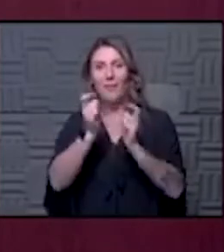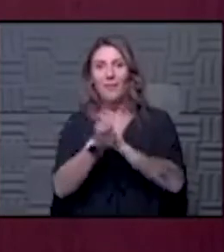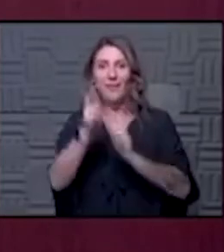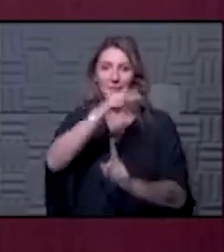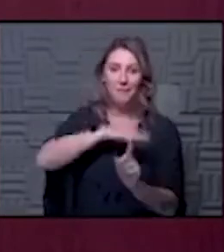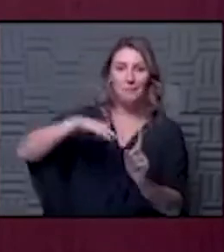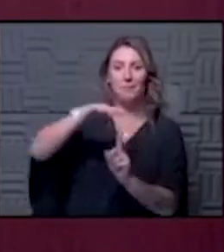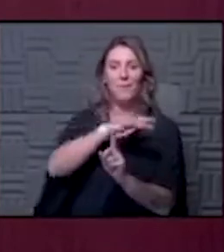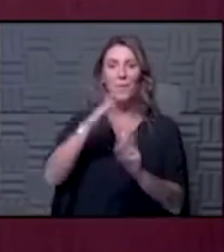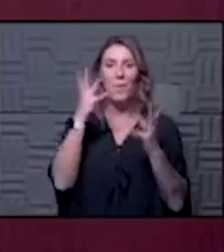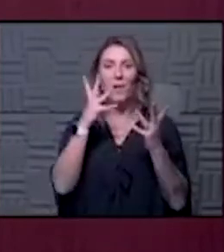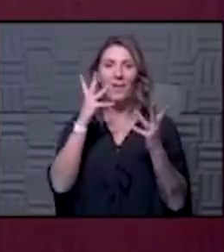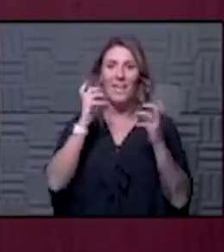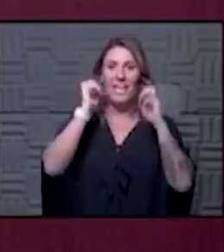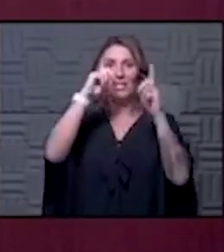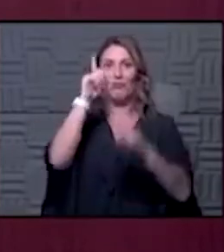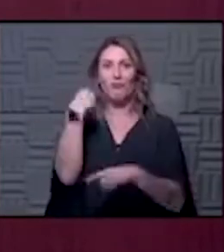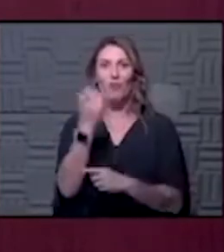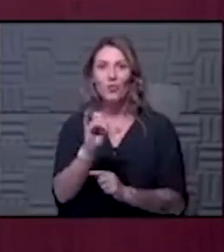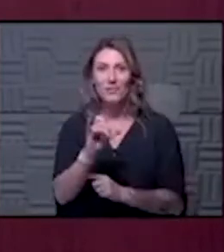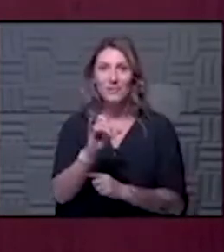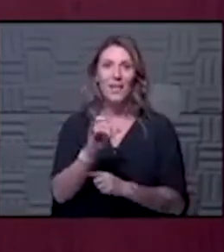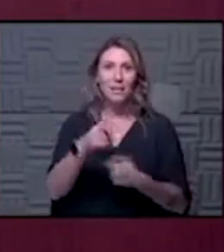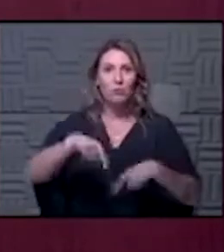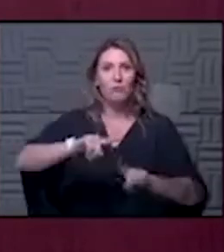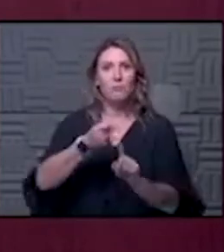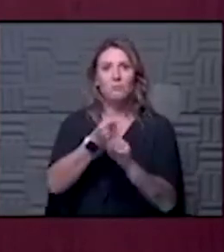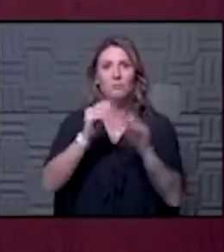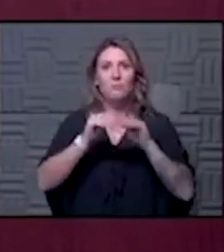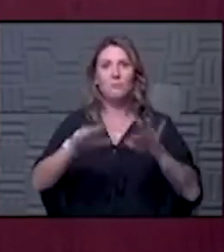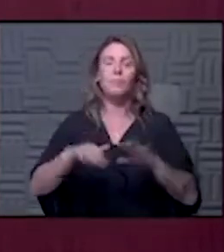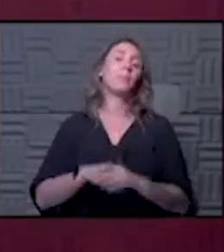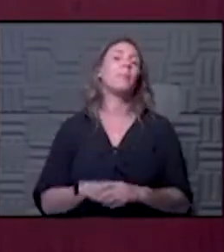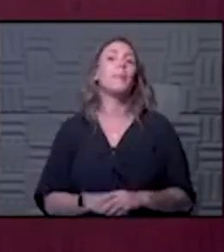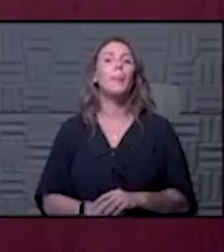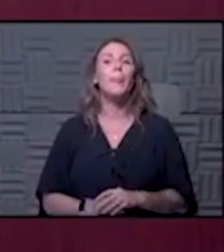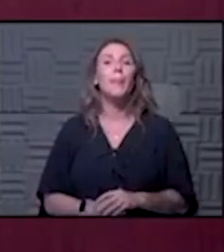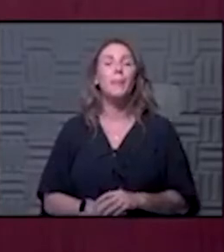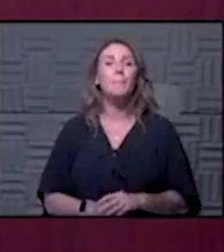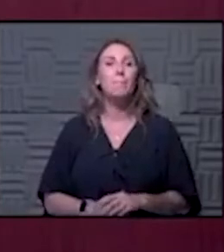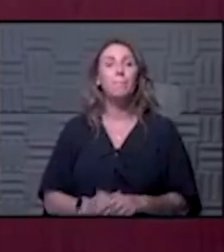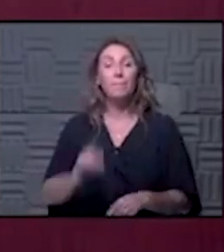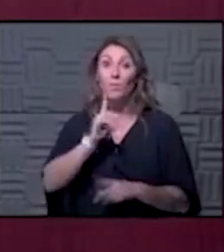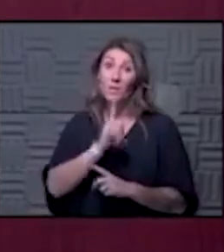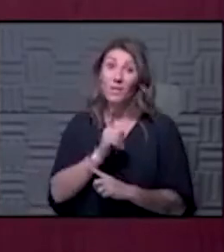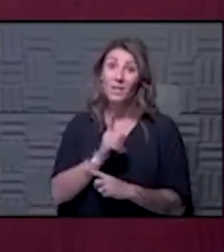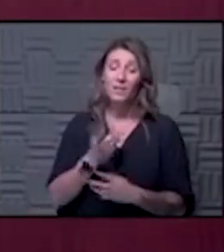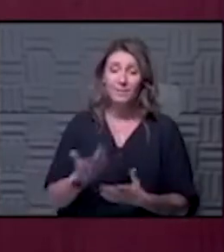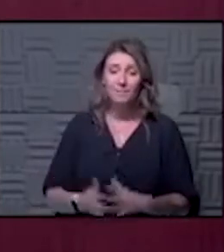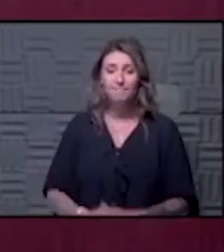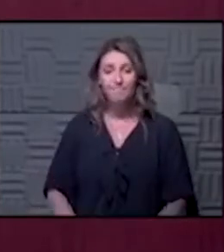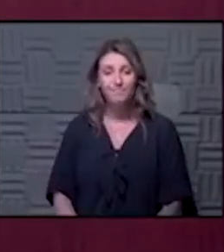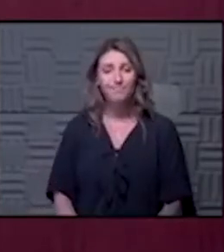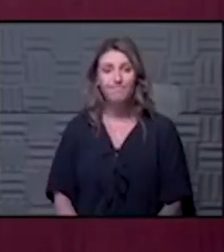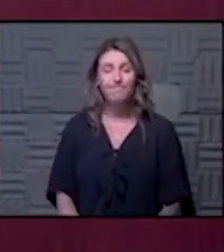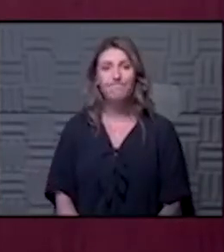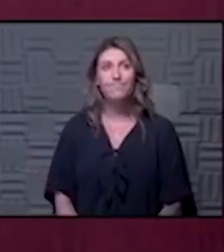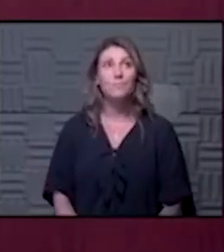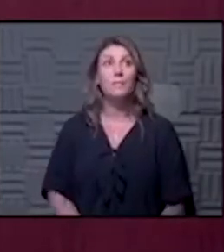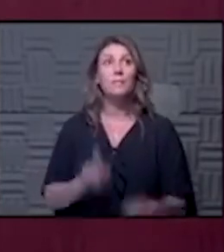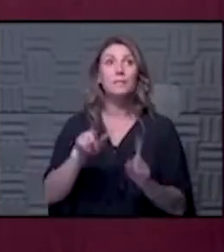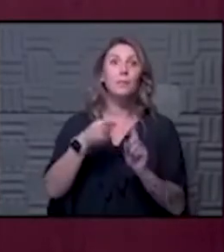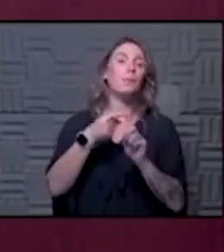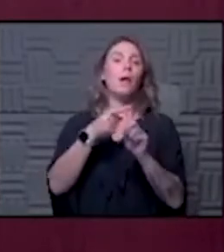around what education looks like this year and i think you know really it is kind of about